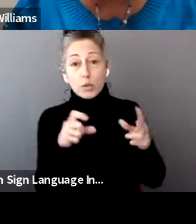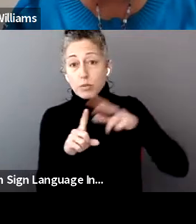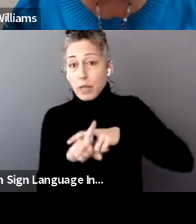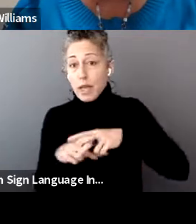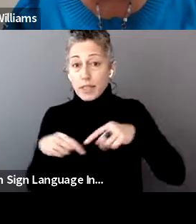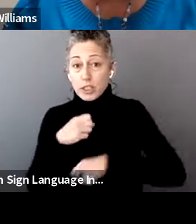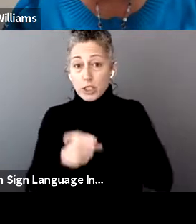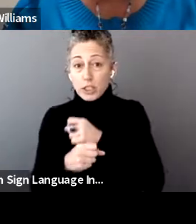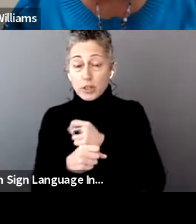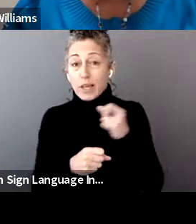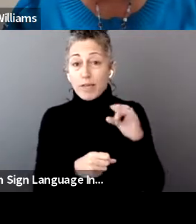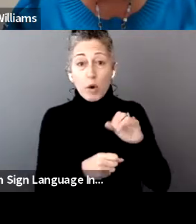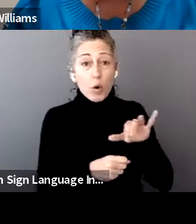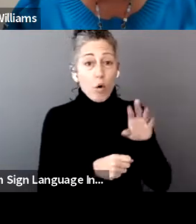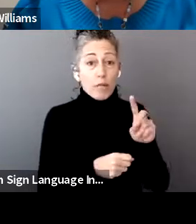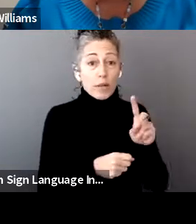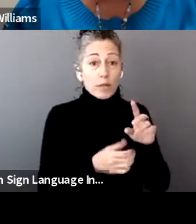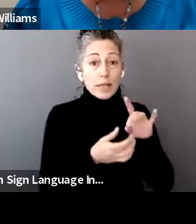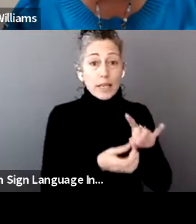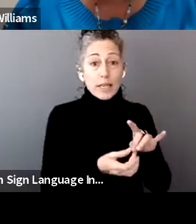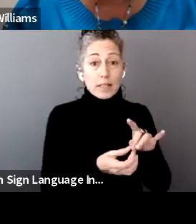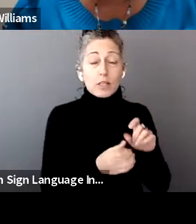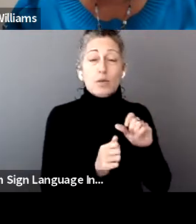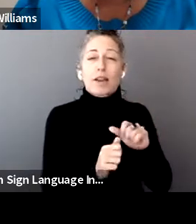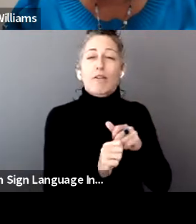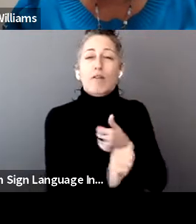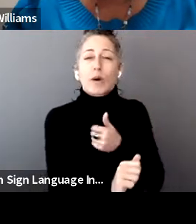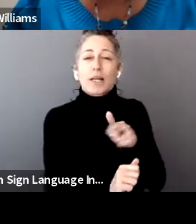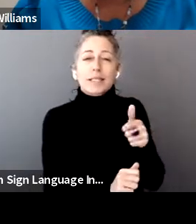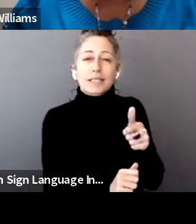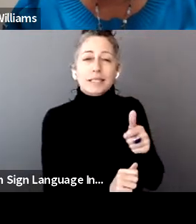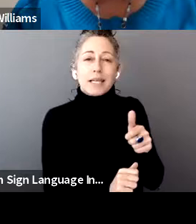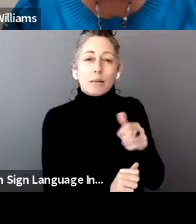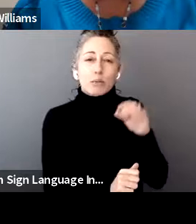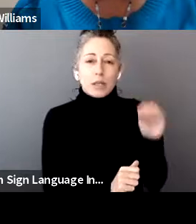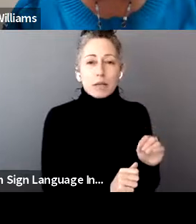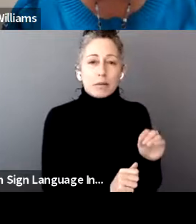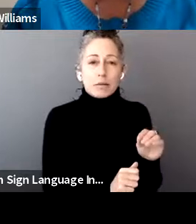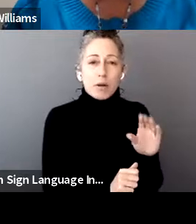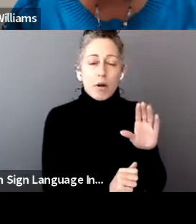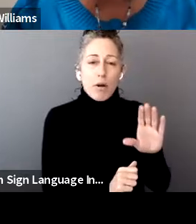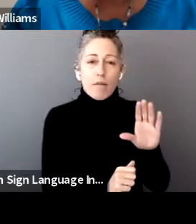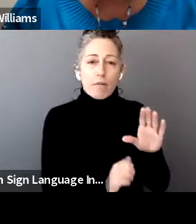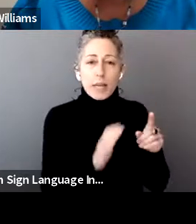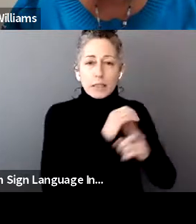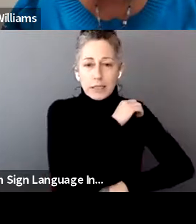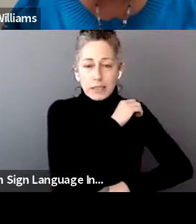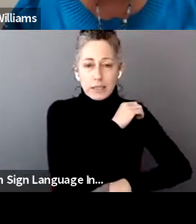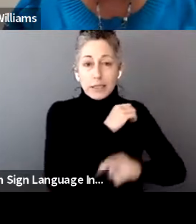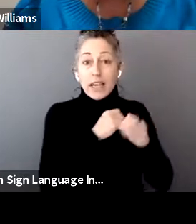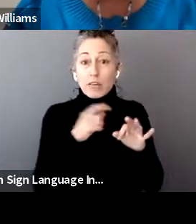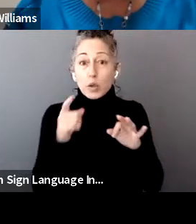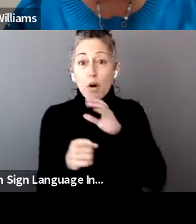-related, to avoid your 10% penalty if you were under 59 and a half, up to $100,000.